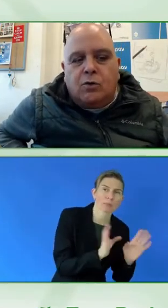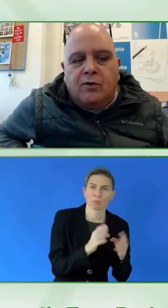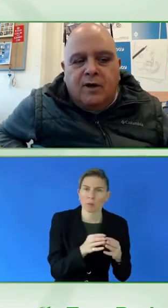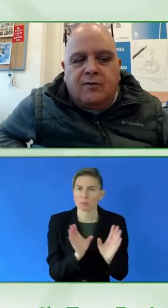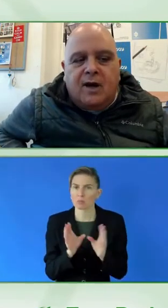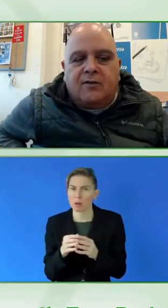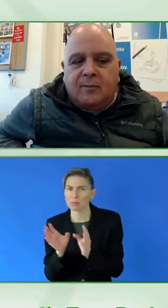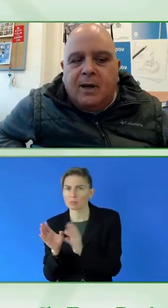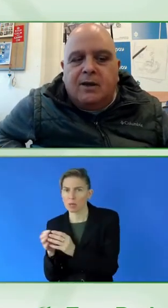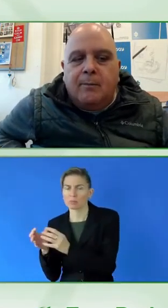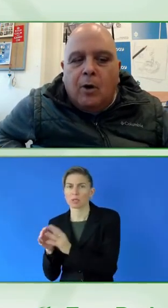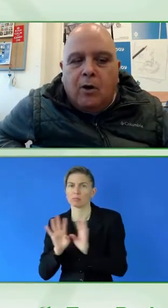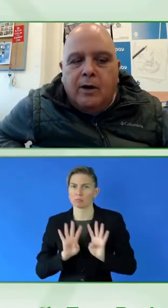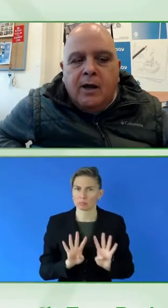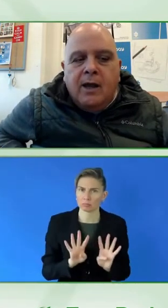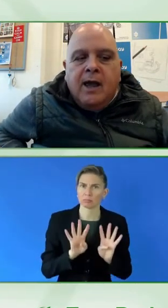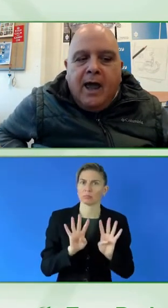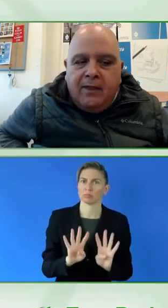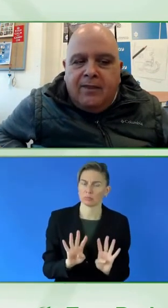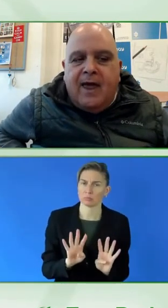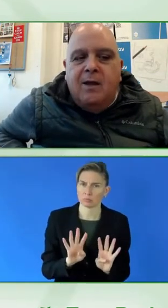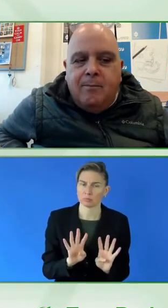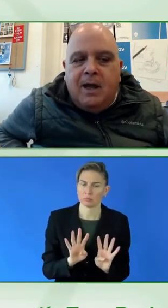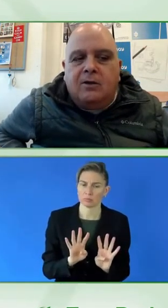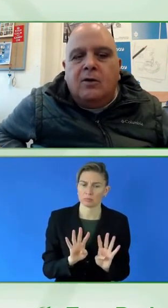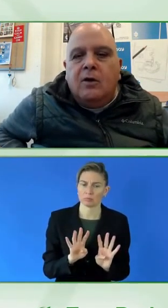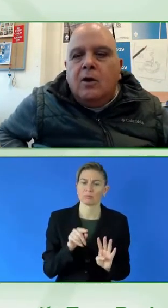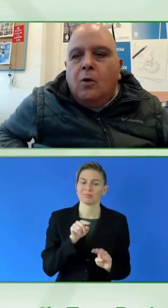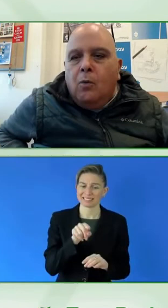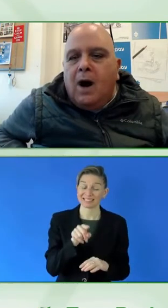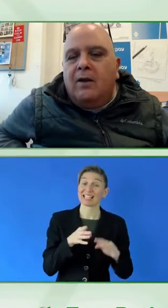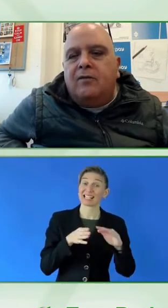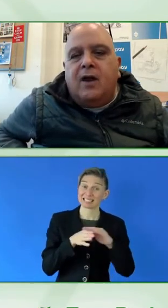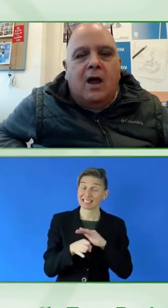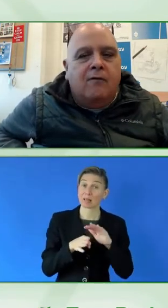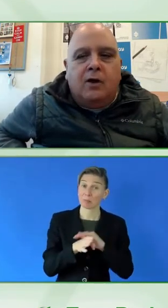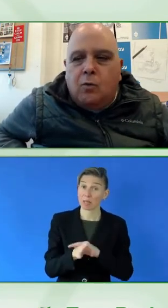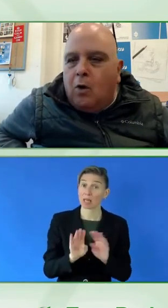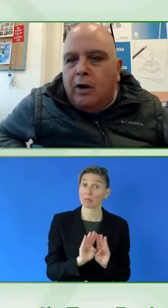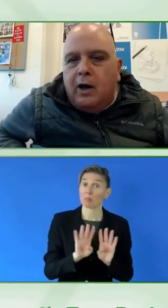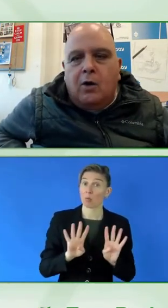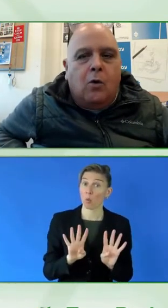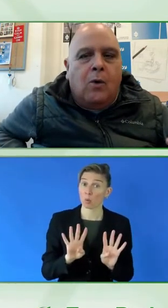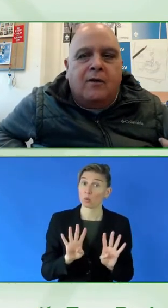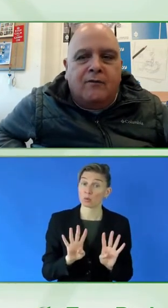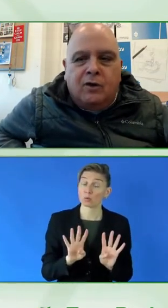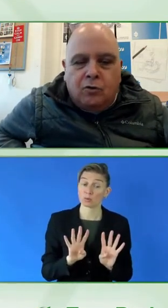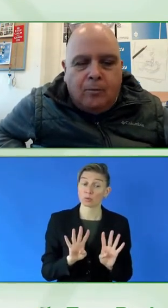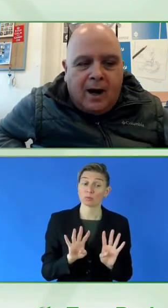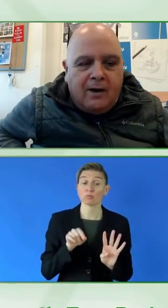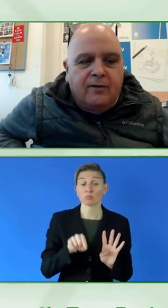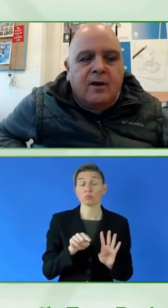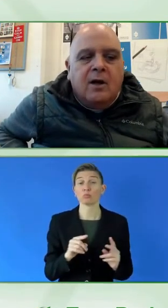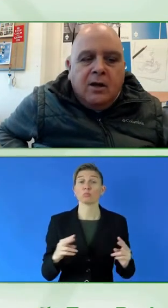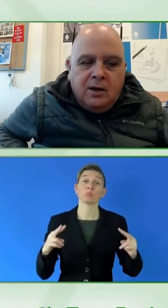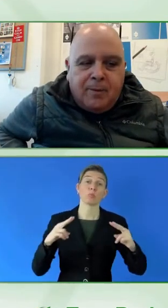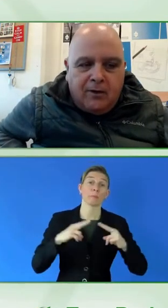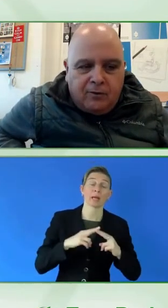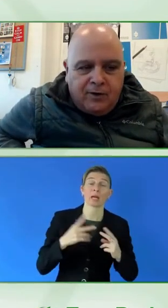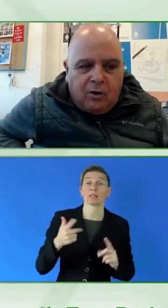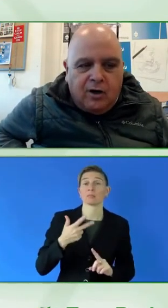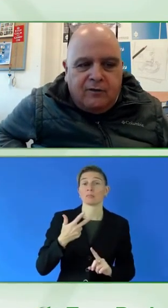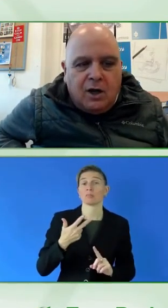consists of accessibility board, and they meet once every quarter or once every two months,